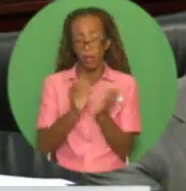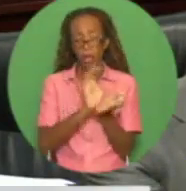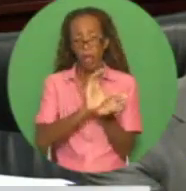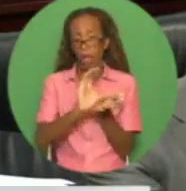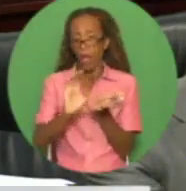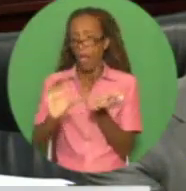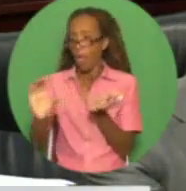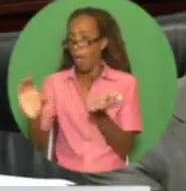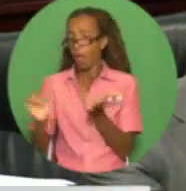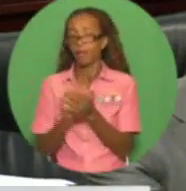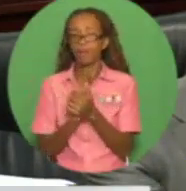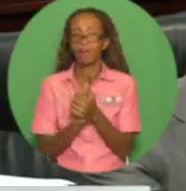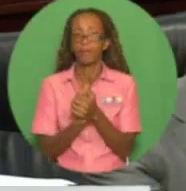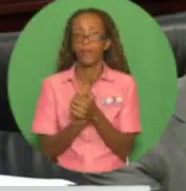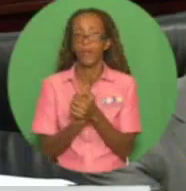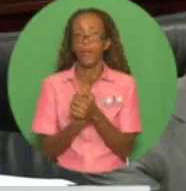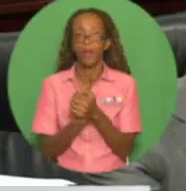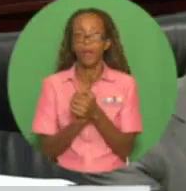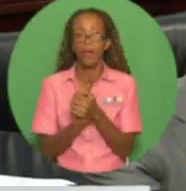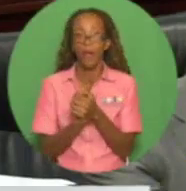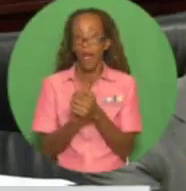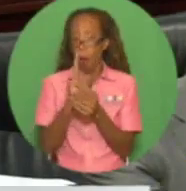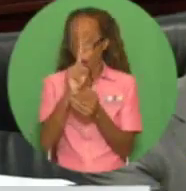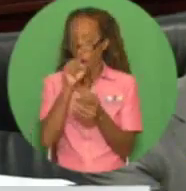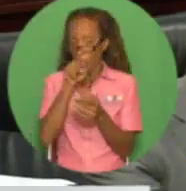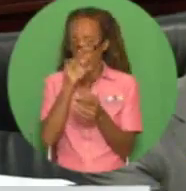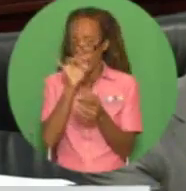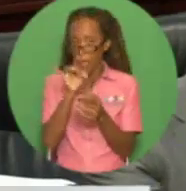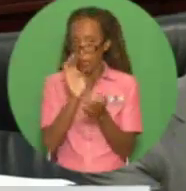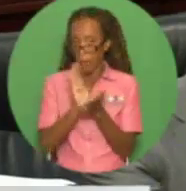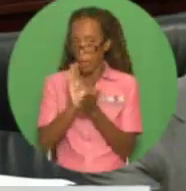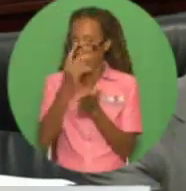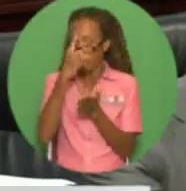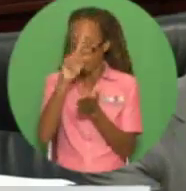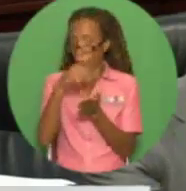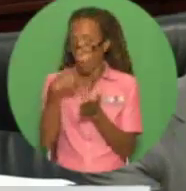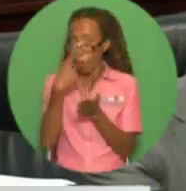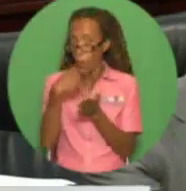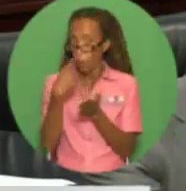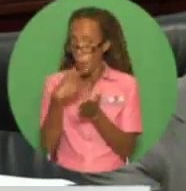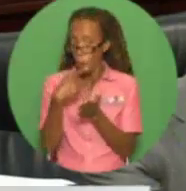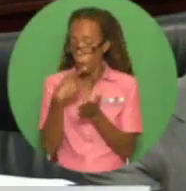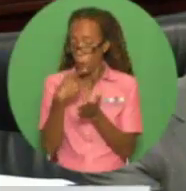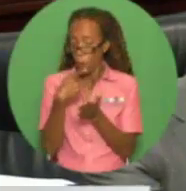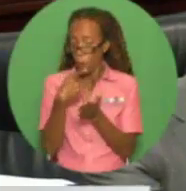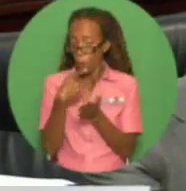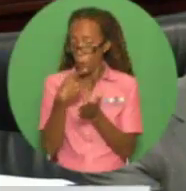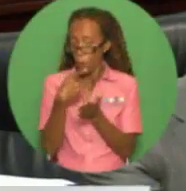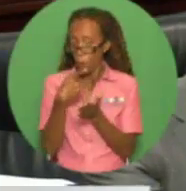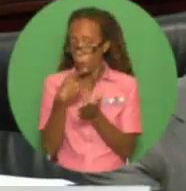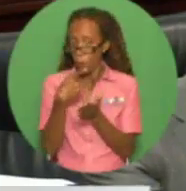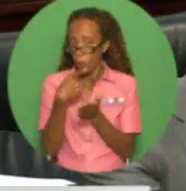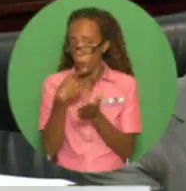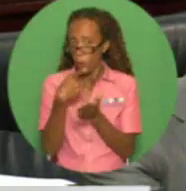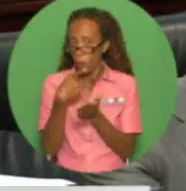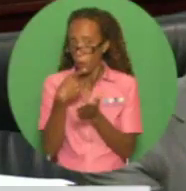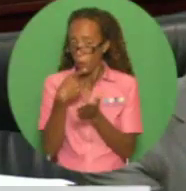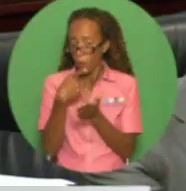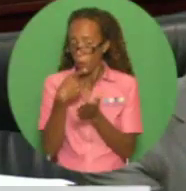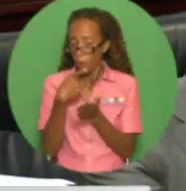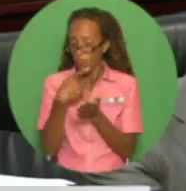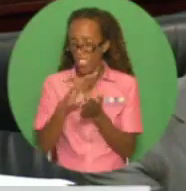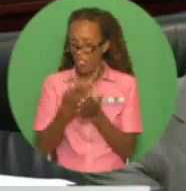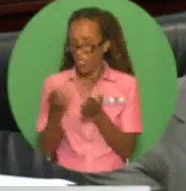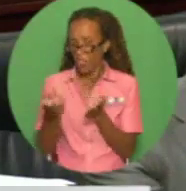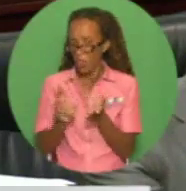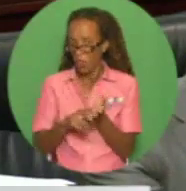consisting of $1.8 billion for all employees under the separation packages in nine collective agreements,